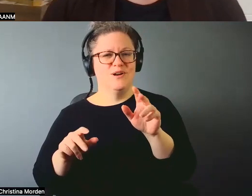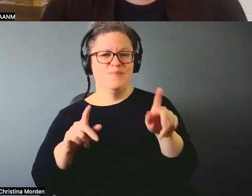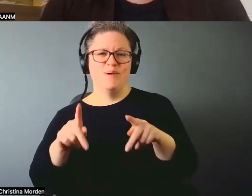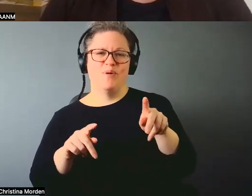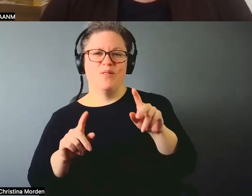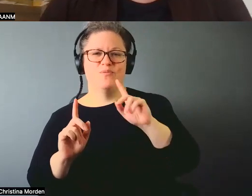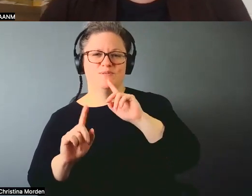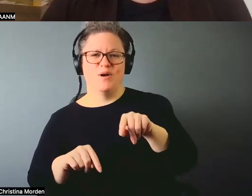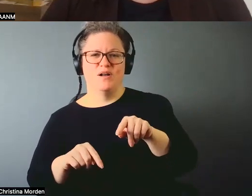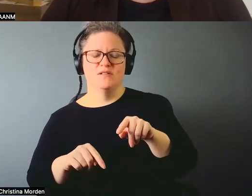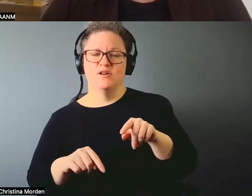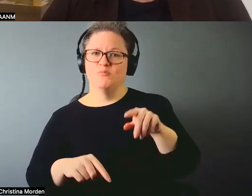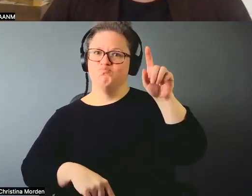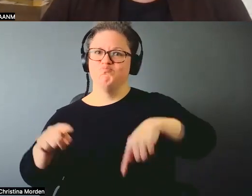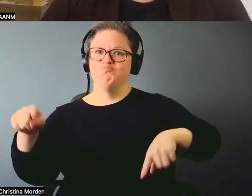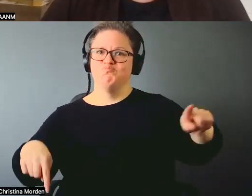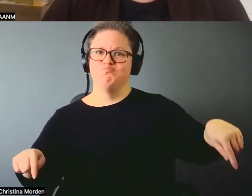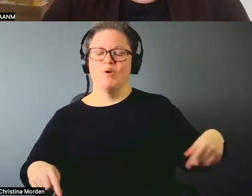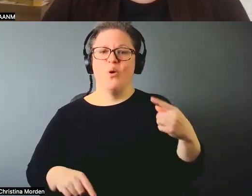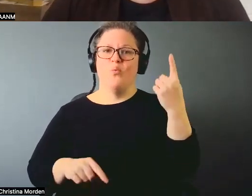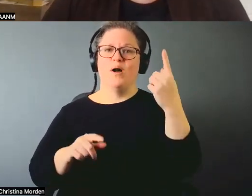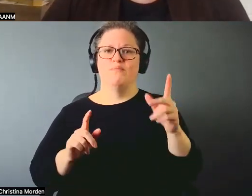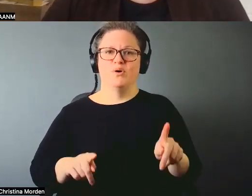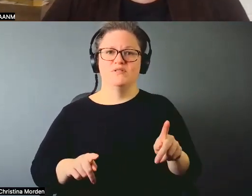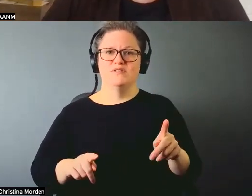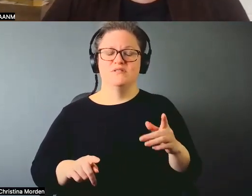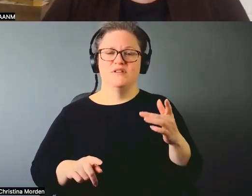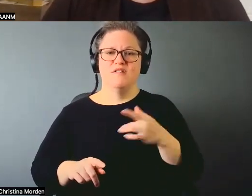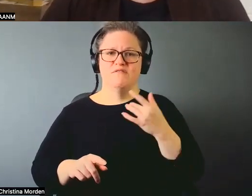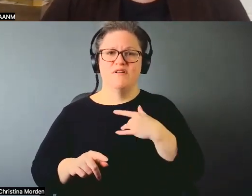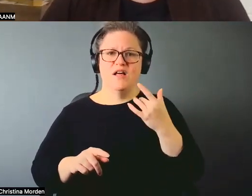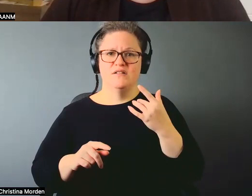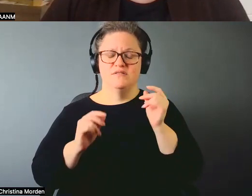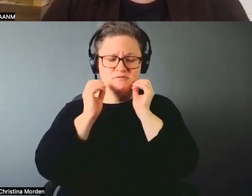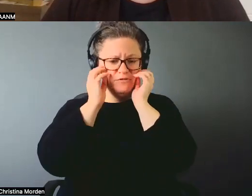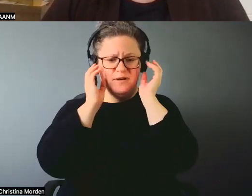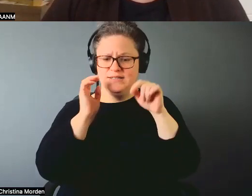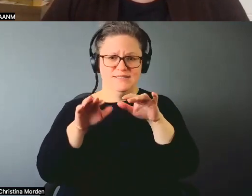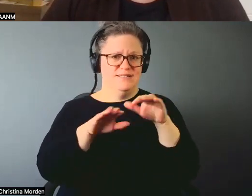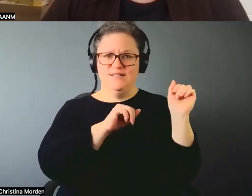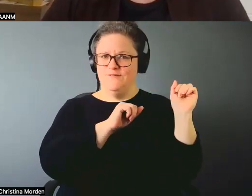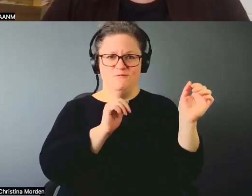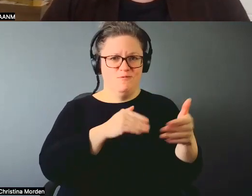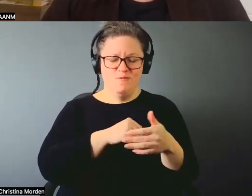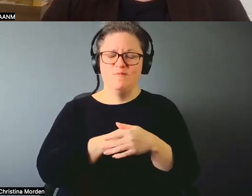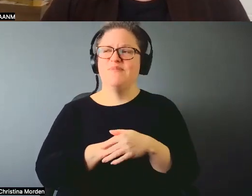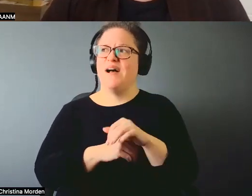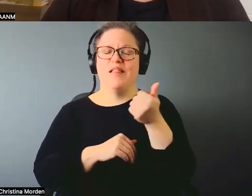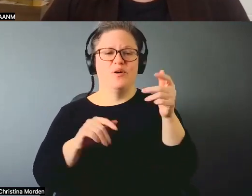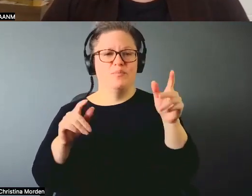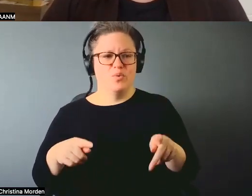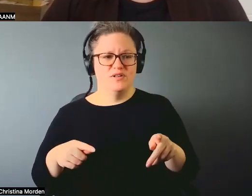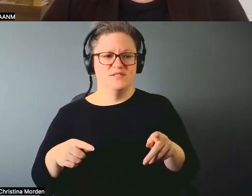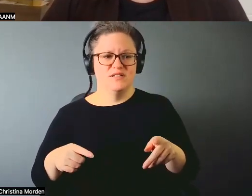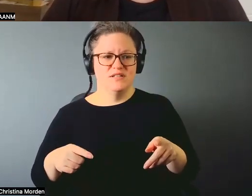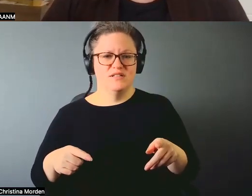gamut. One person felt like they had to step out to compose themselves for a while. Another person sat down and